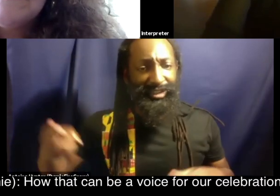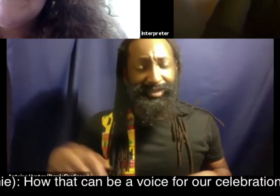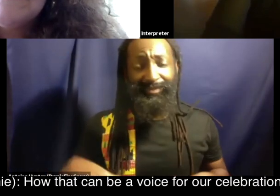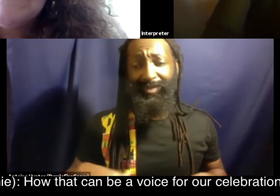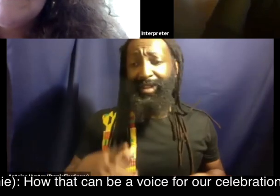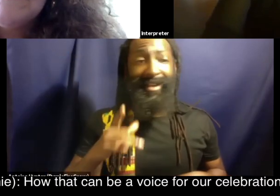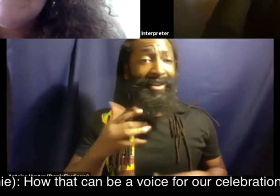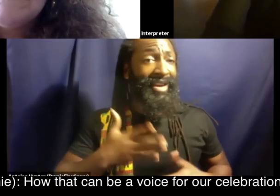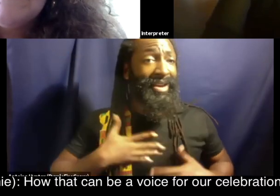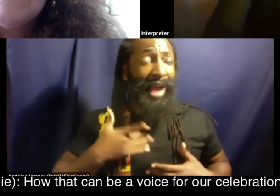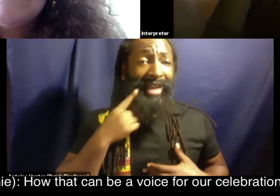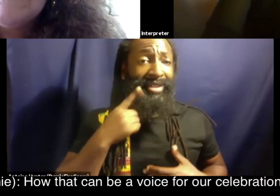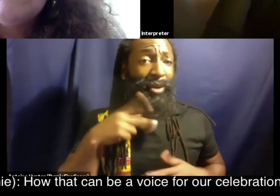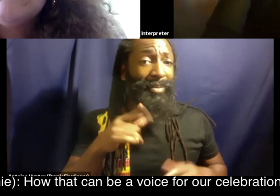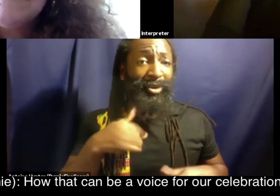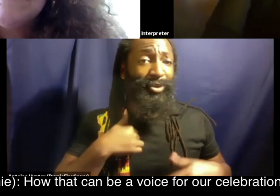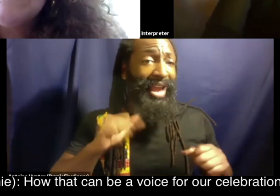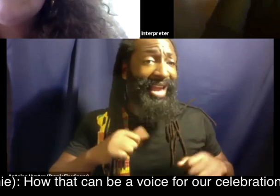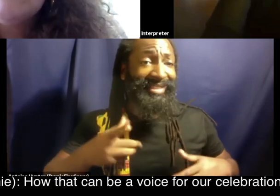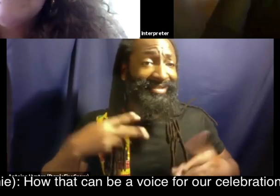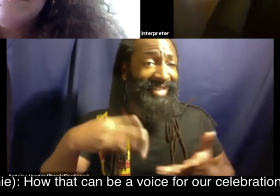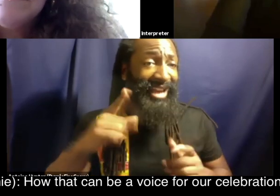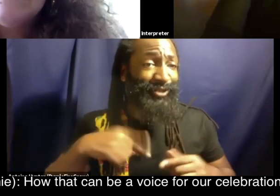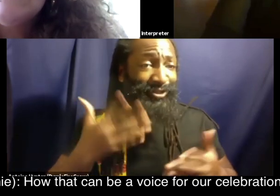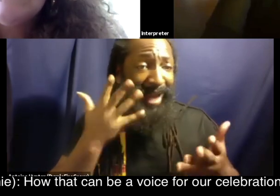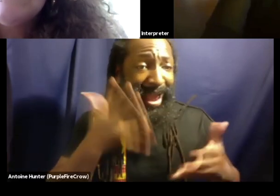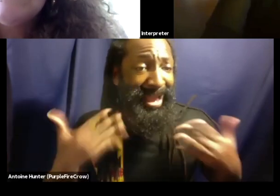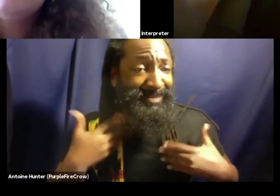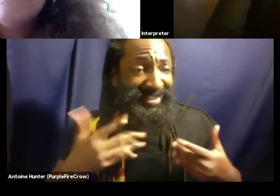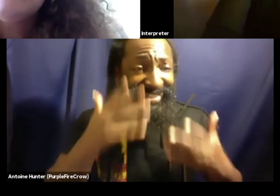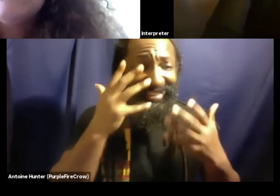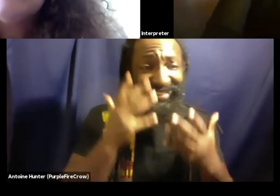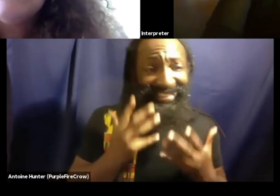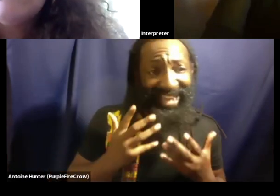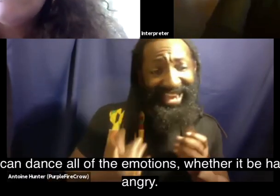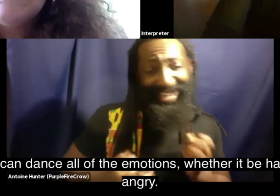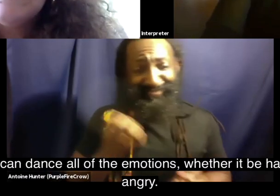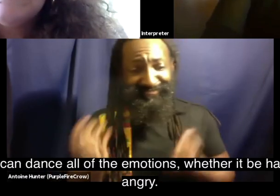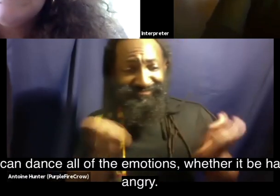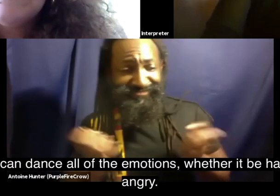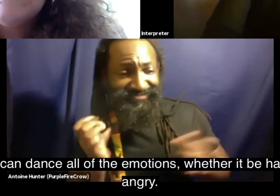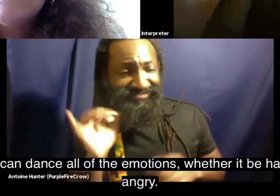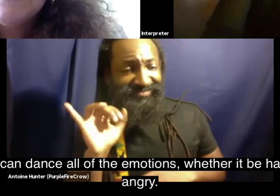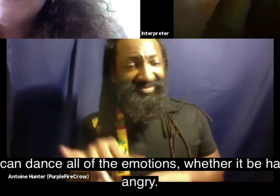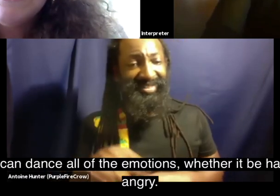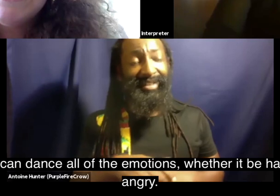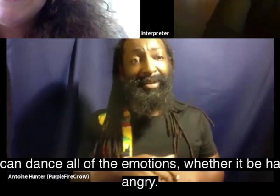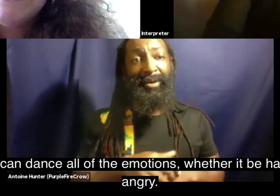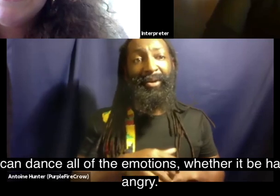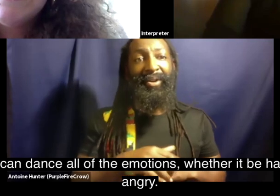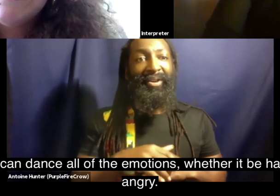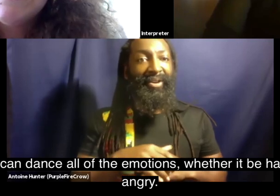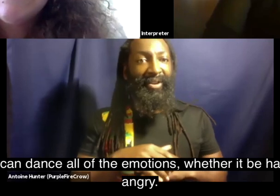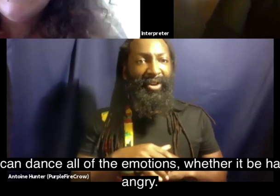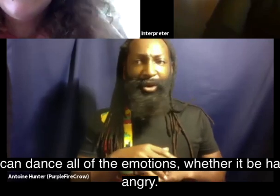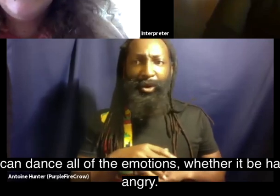how that can be a voice for our celebration of who we are we can dance all of the emotions whether it